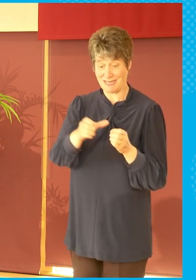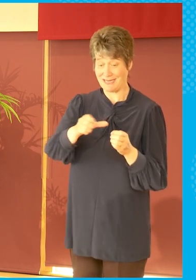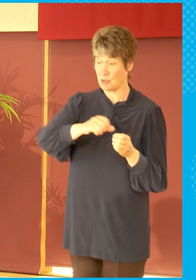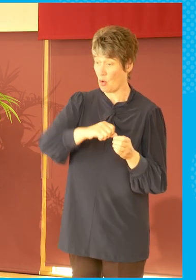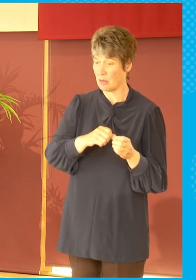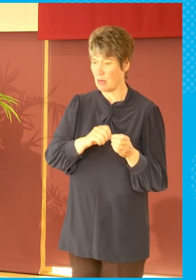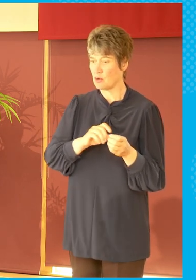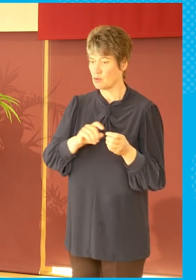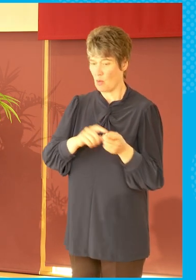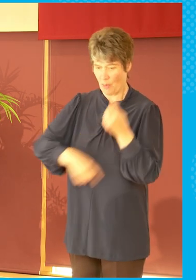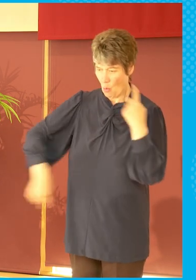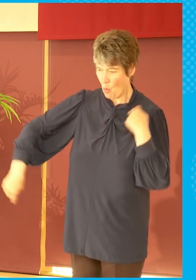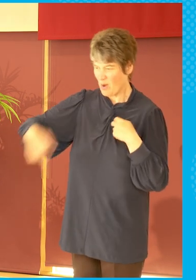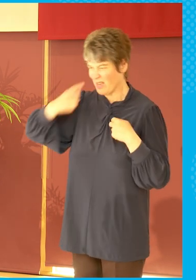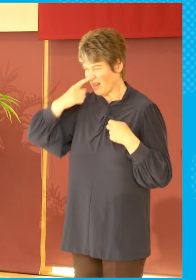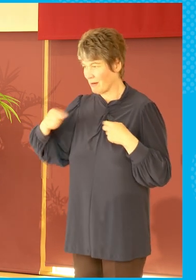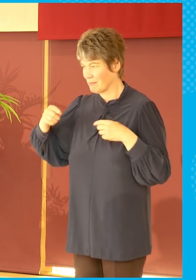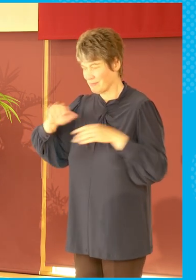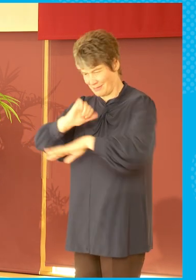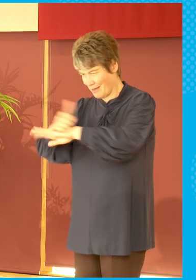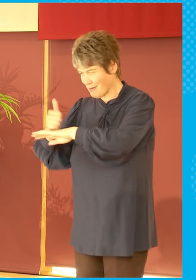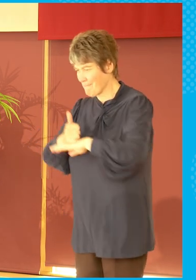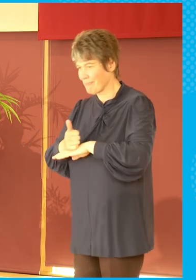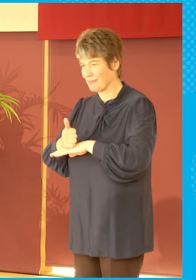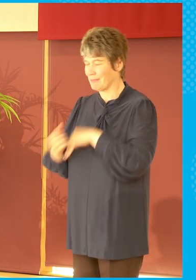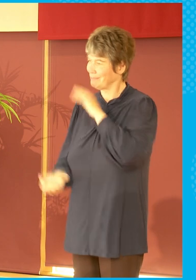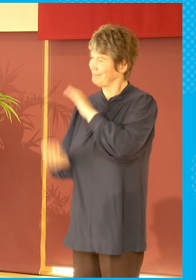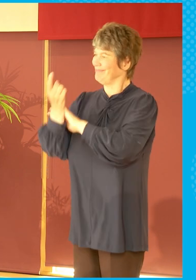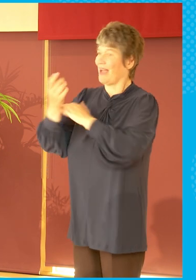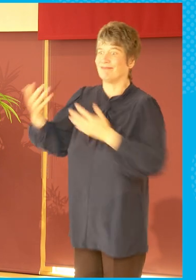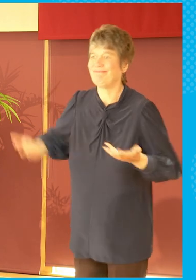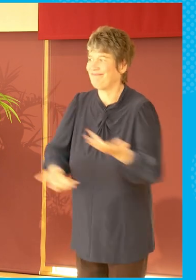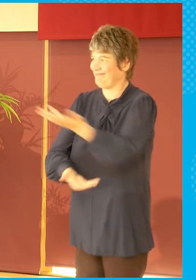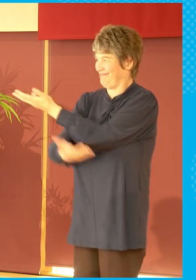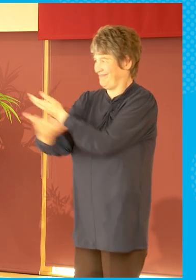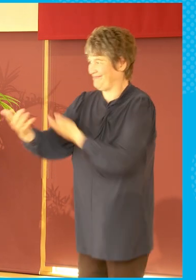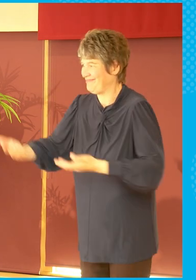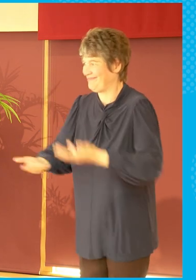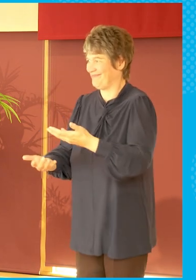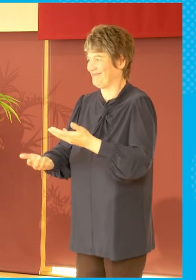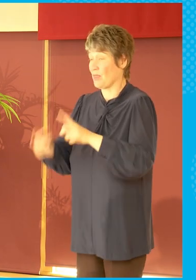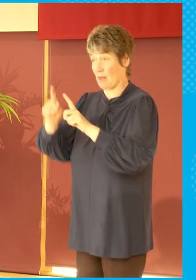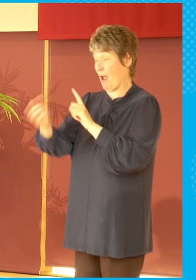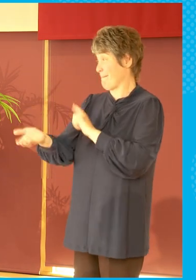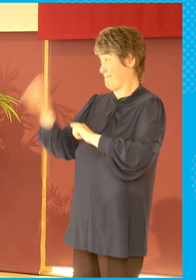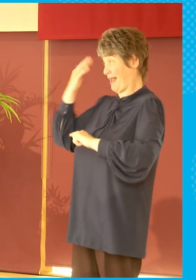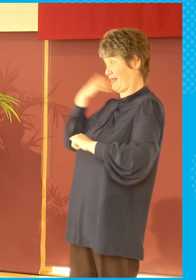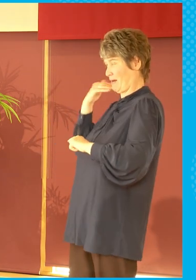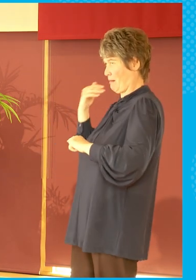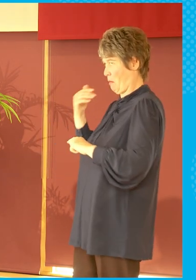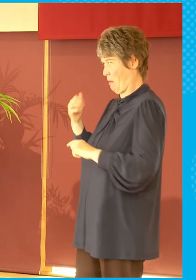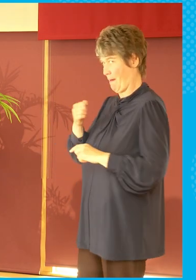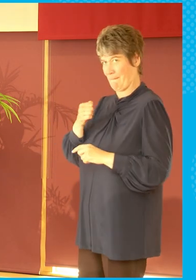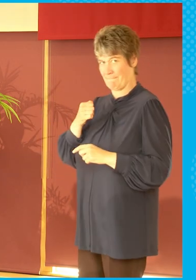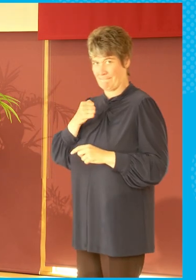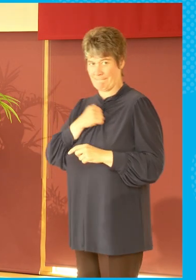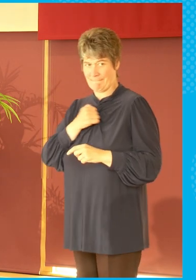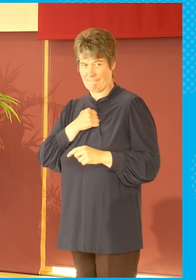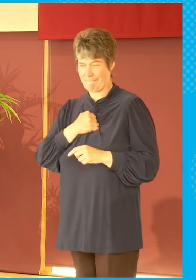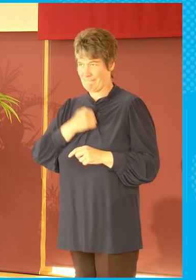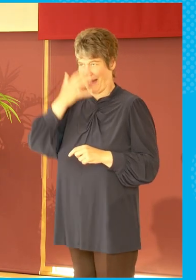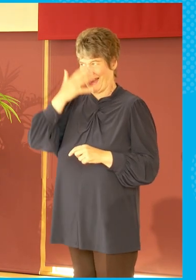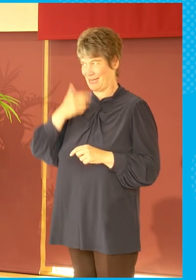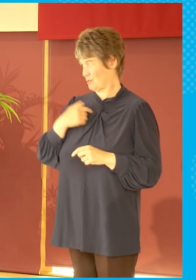that I can see, but it is a good thing because the difference back then, when I'm sure my age now, let's say, in the